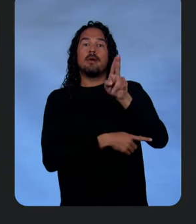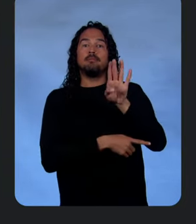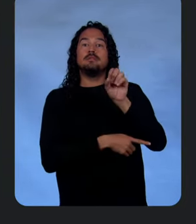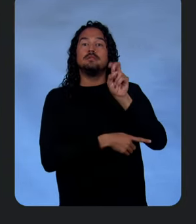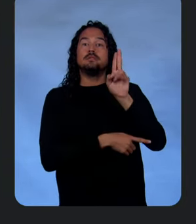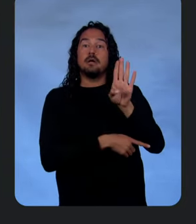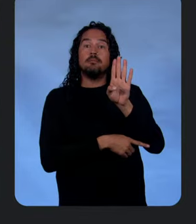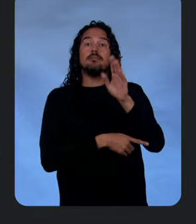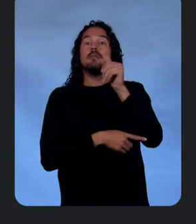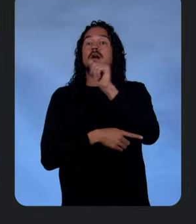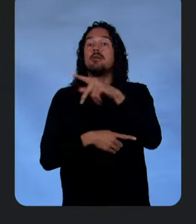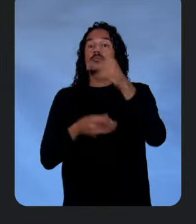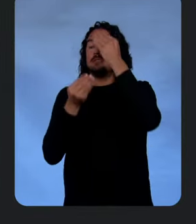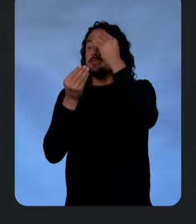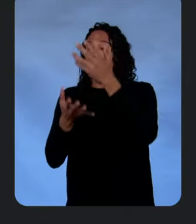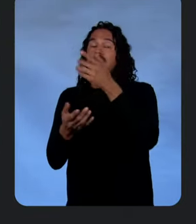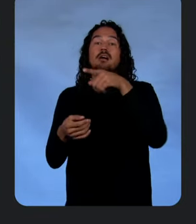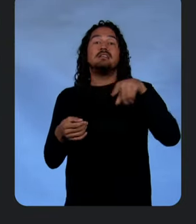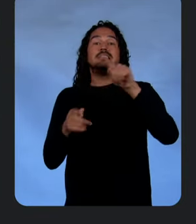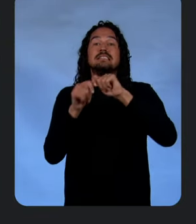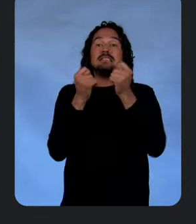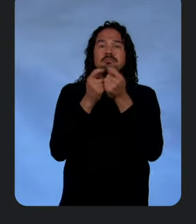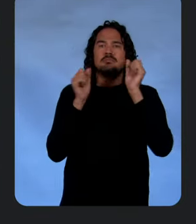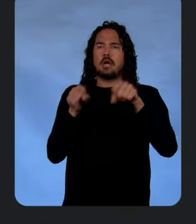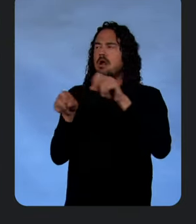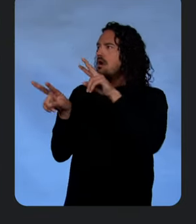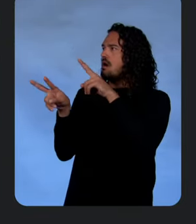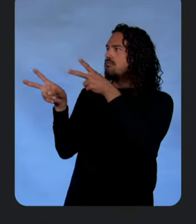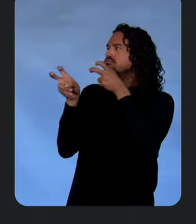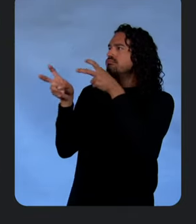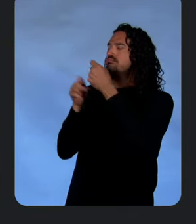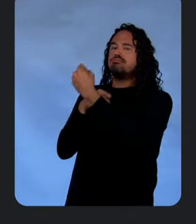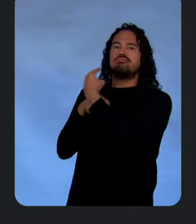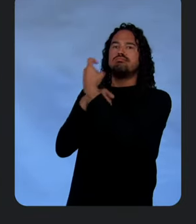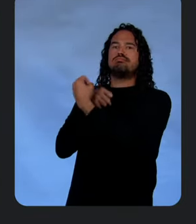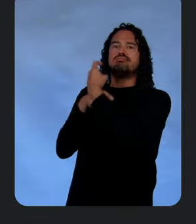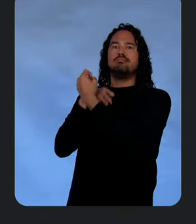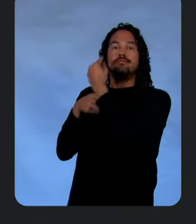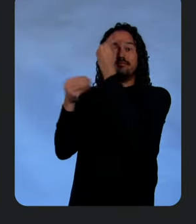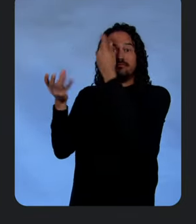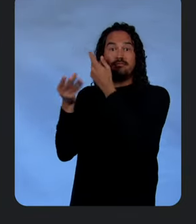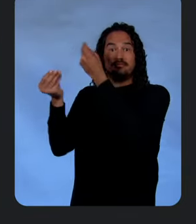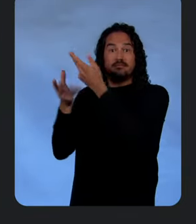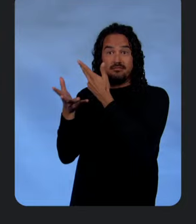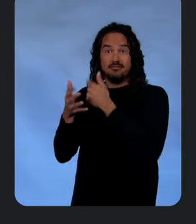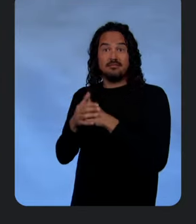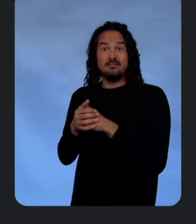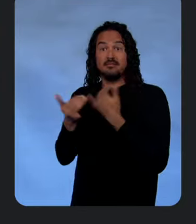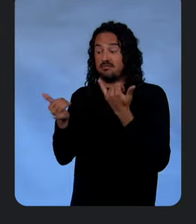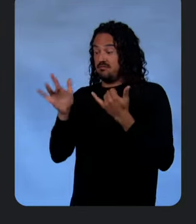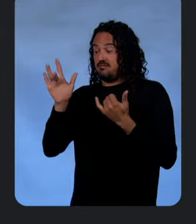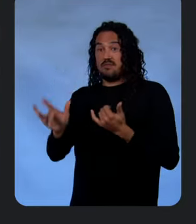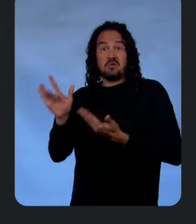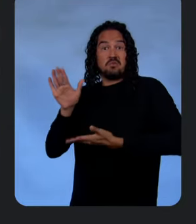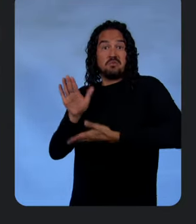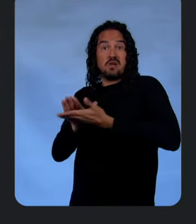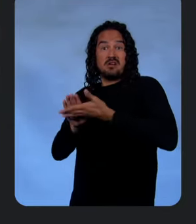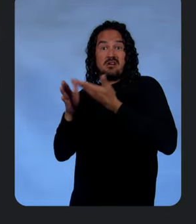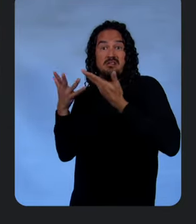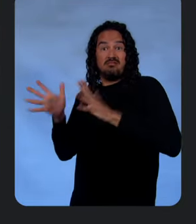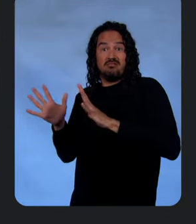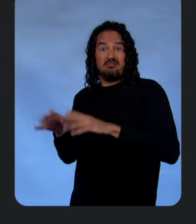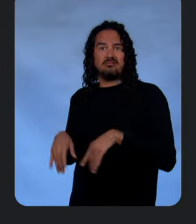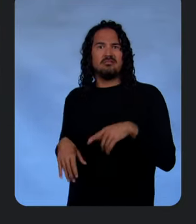subscribe to this in real time. Nice. And all that I need to do is hit run. Yeah. This makes it so easy to build a real-time